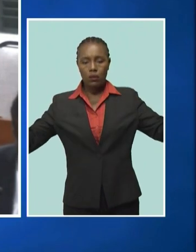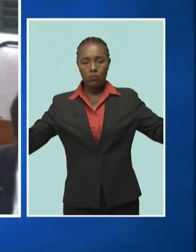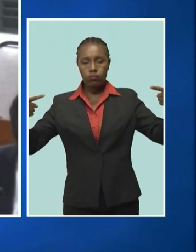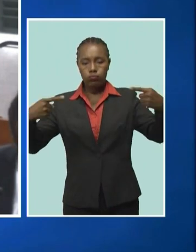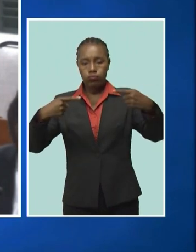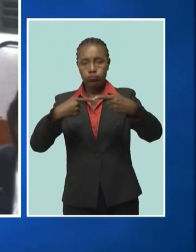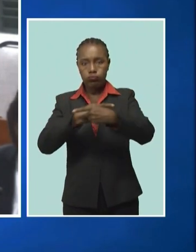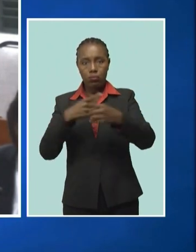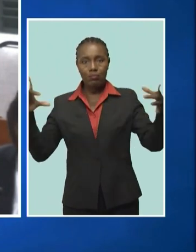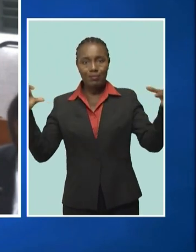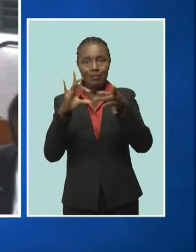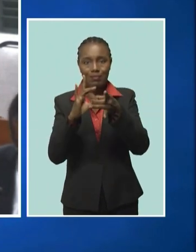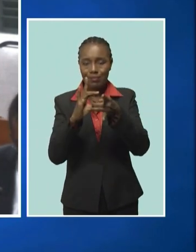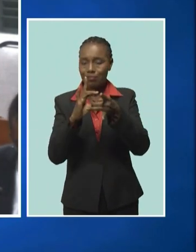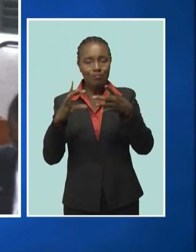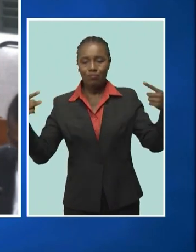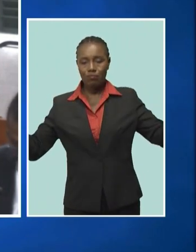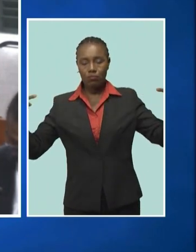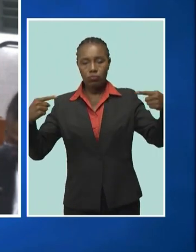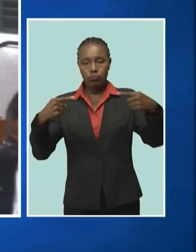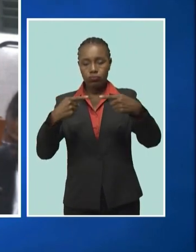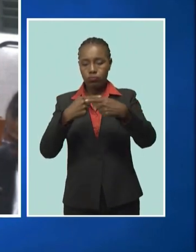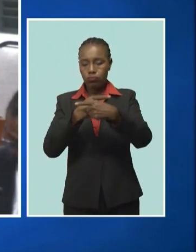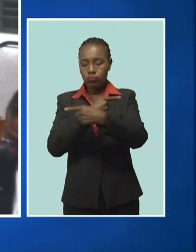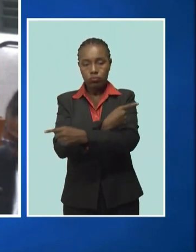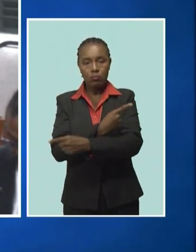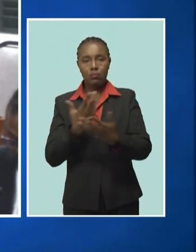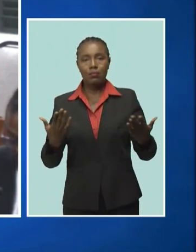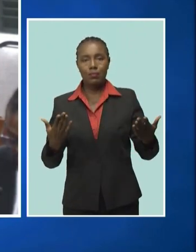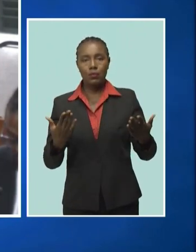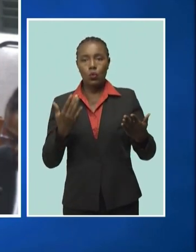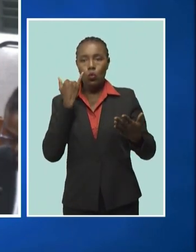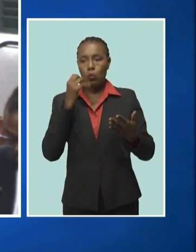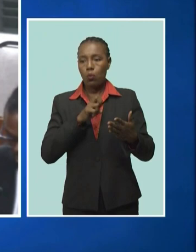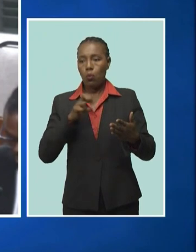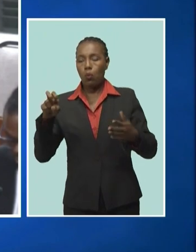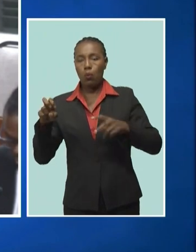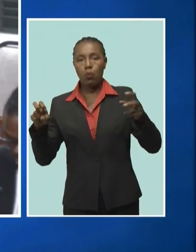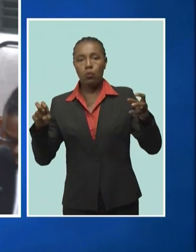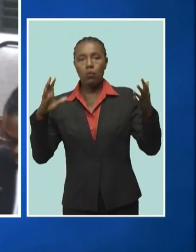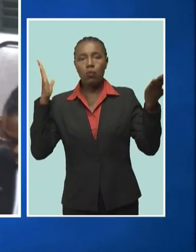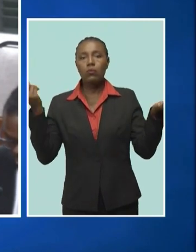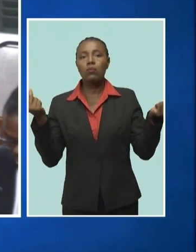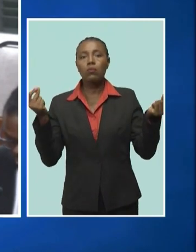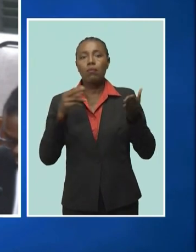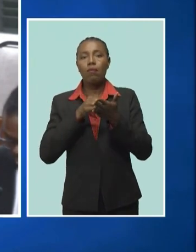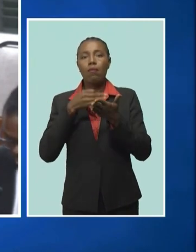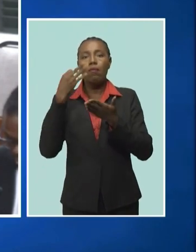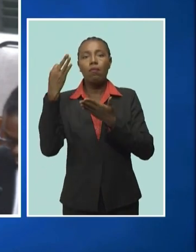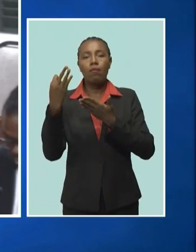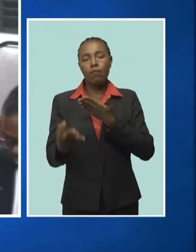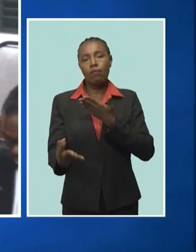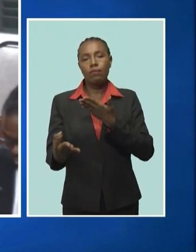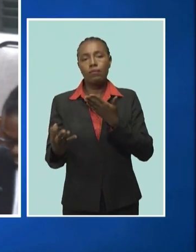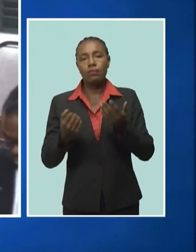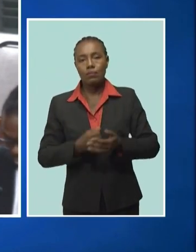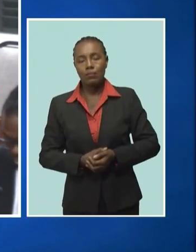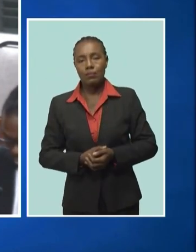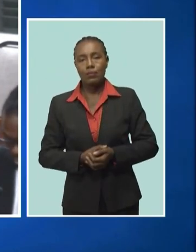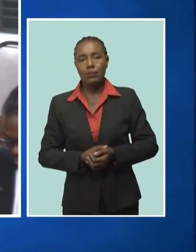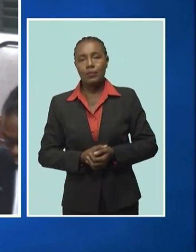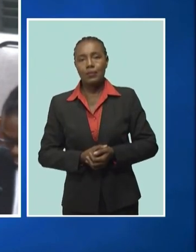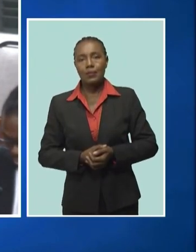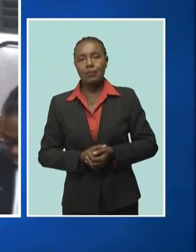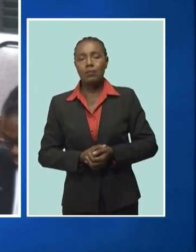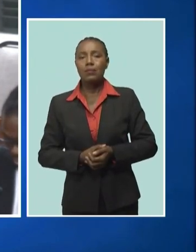But if you step out of sync in either dimension, you will fail the people of this country. I understand